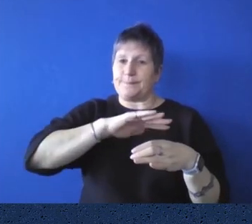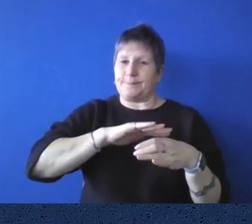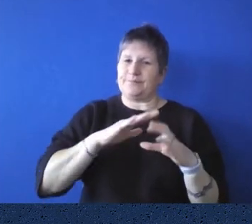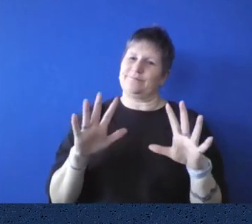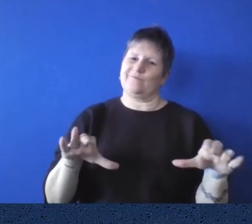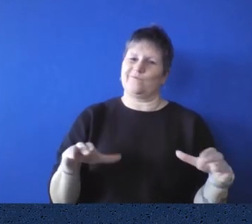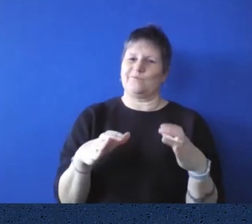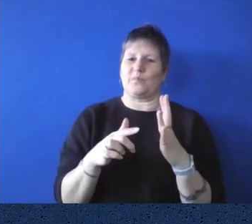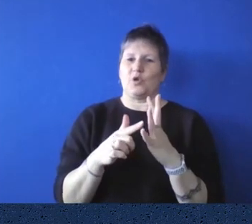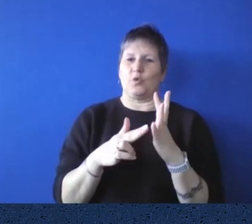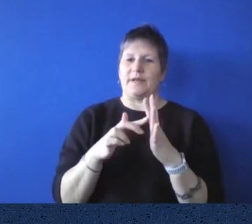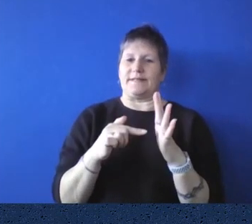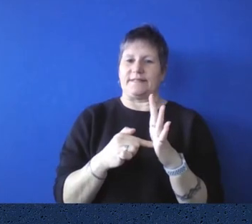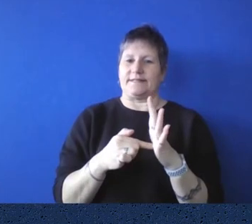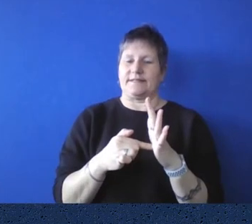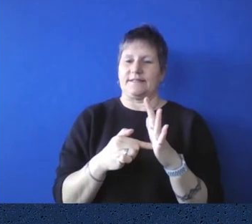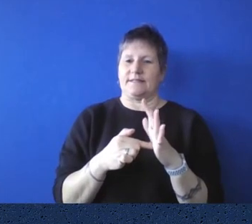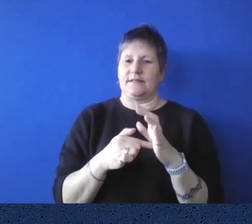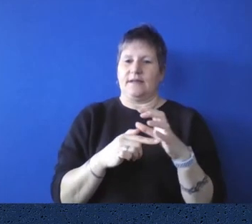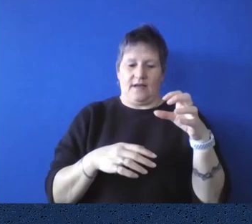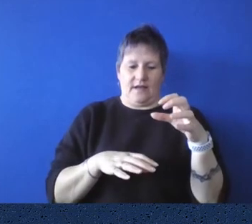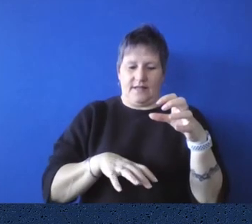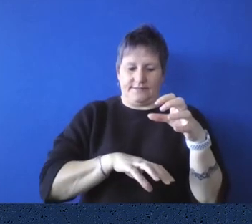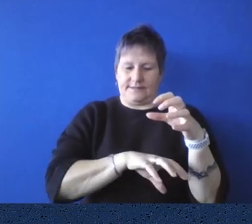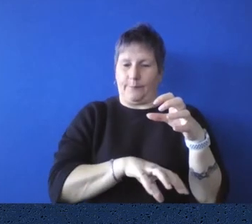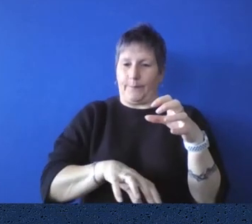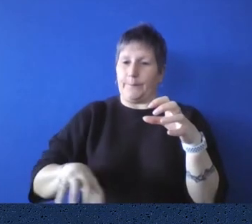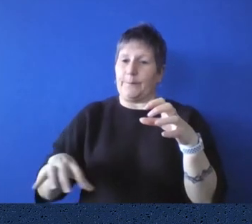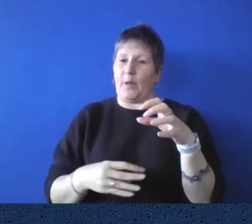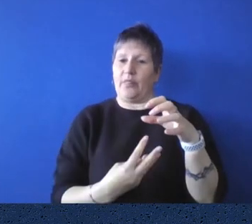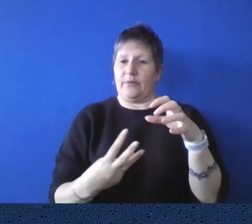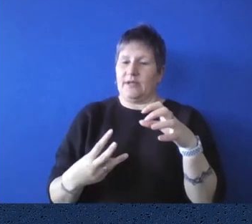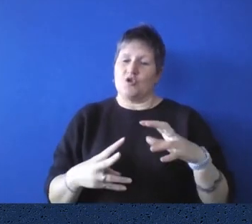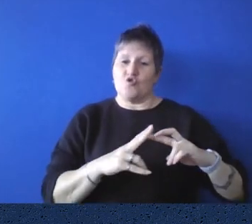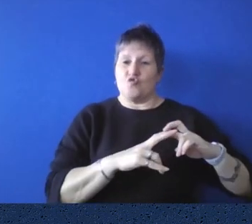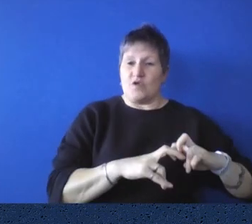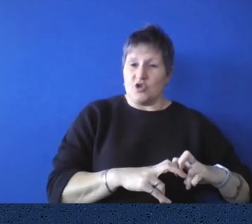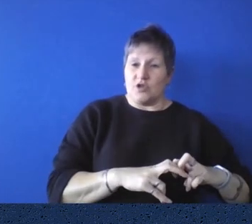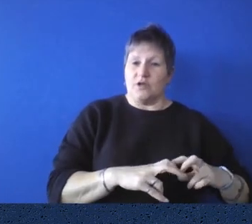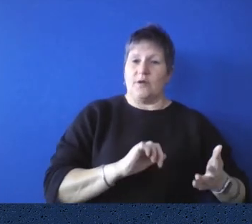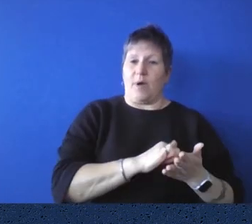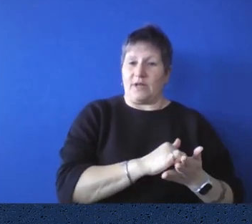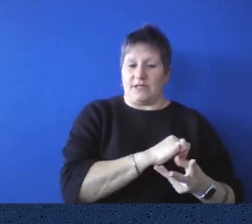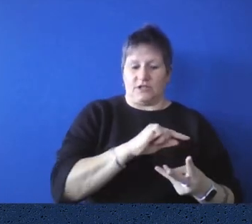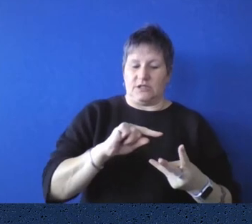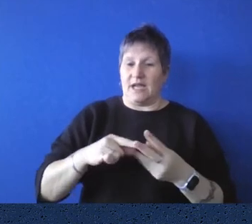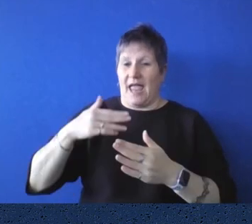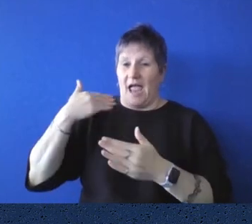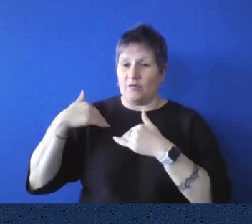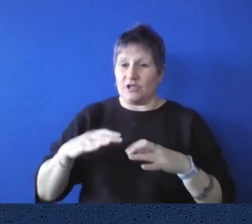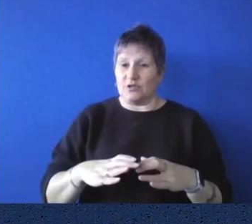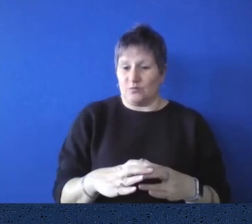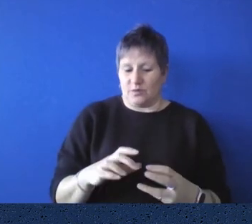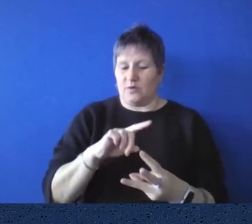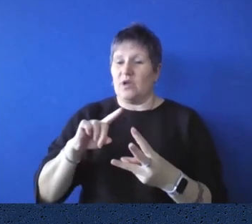we've got three subunits. So we've got research and publications. We've got the heritage space, and we've got the information access and